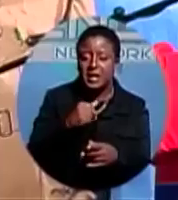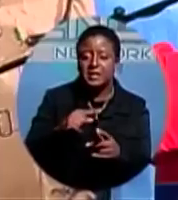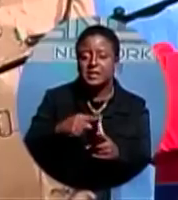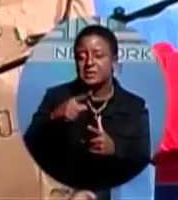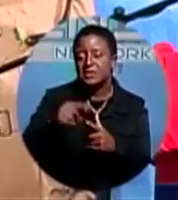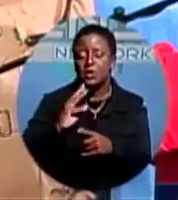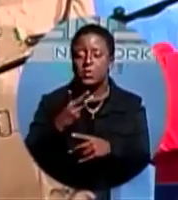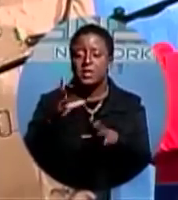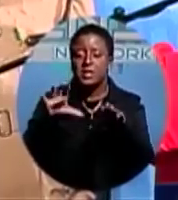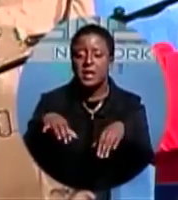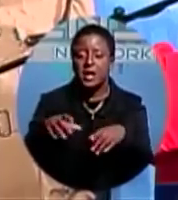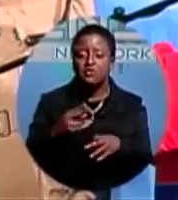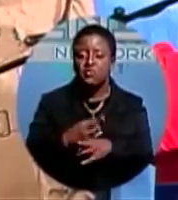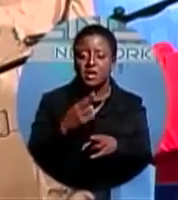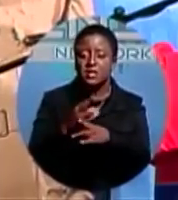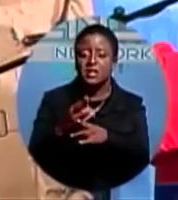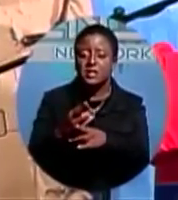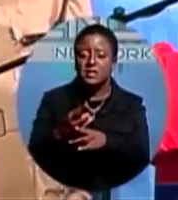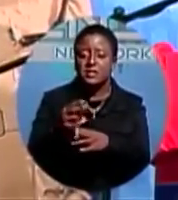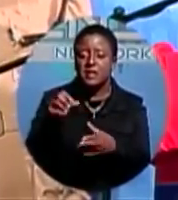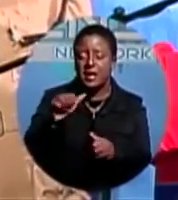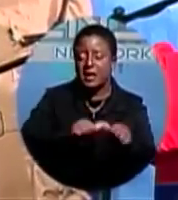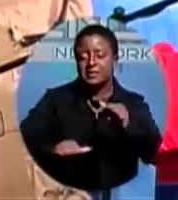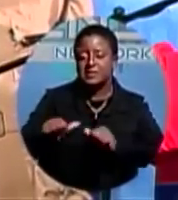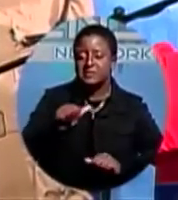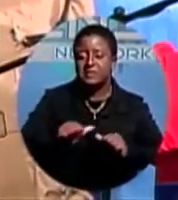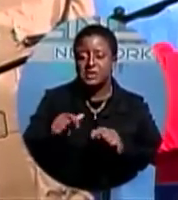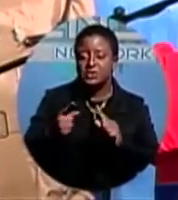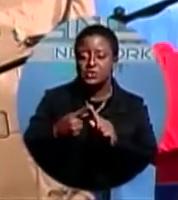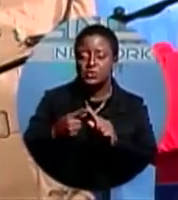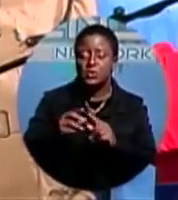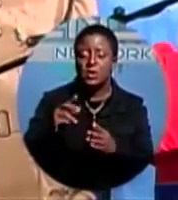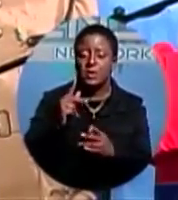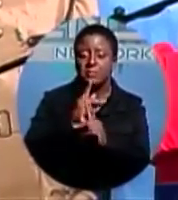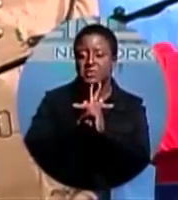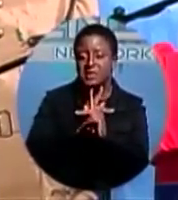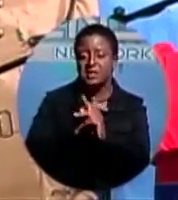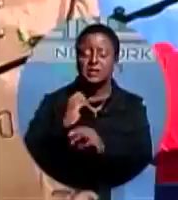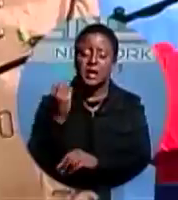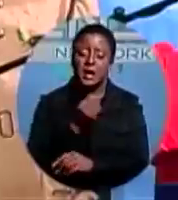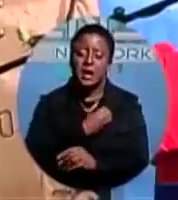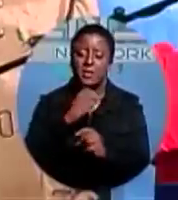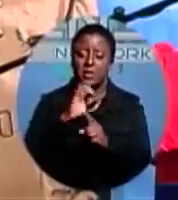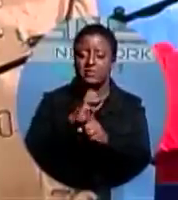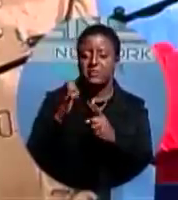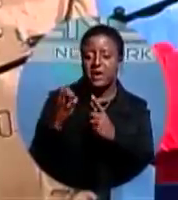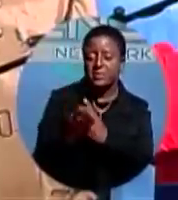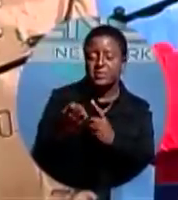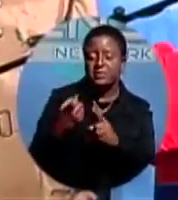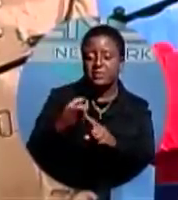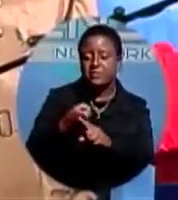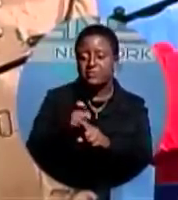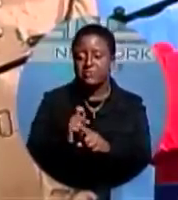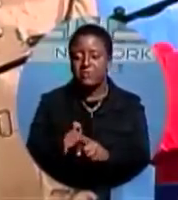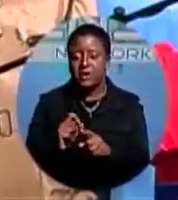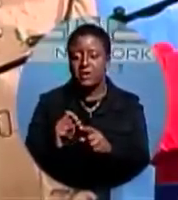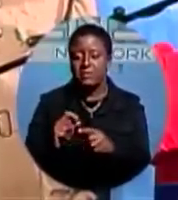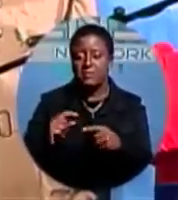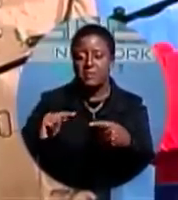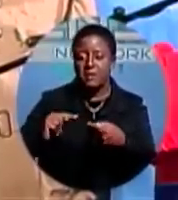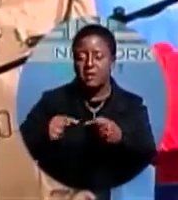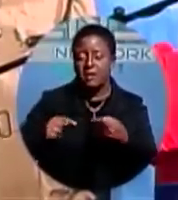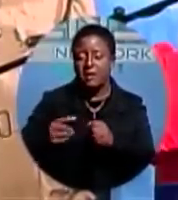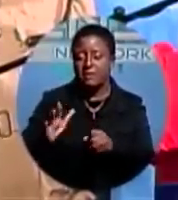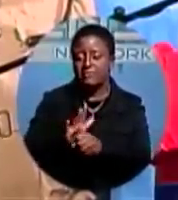so as to protect our environment and that of the world's ocean beyond from harmful and risky activity in our country